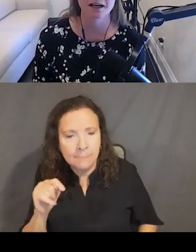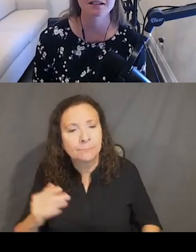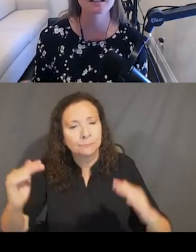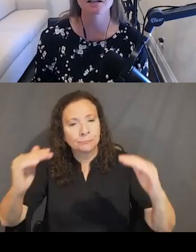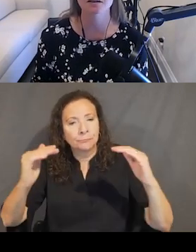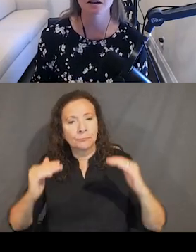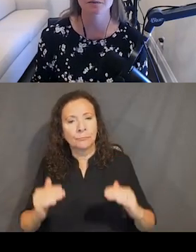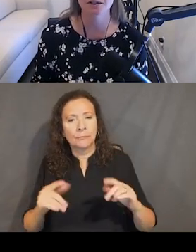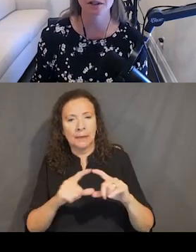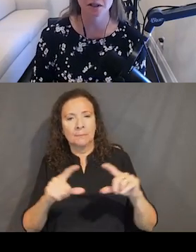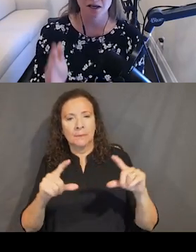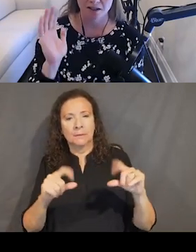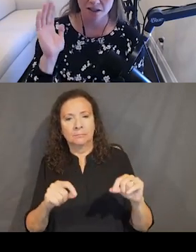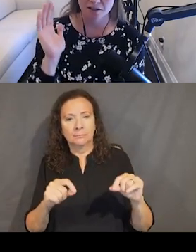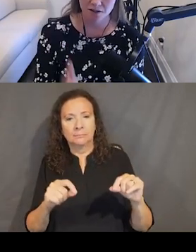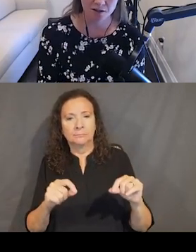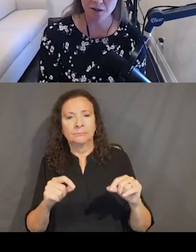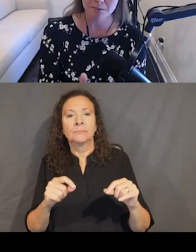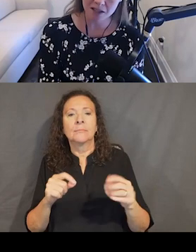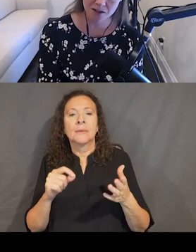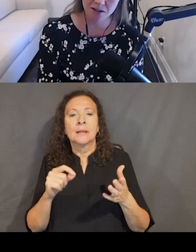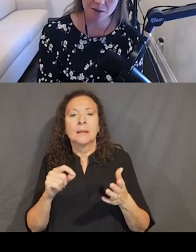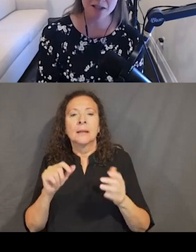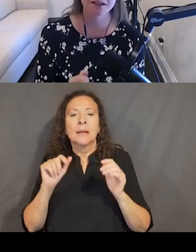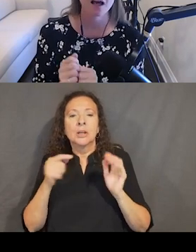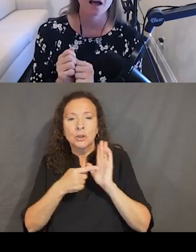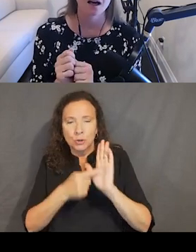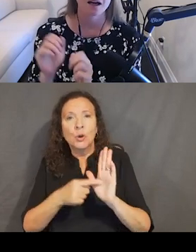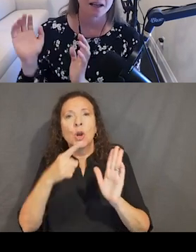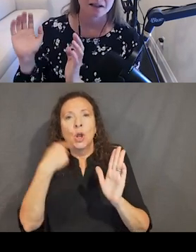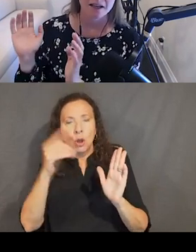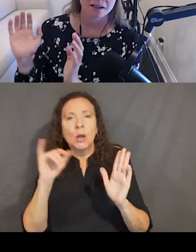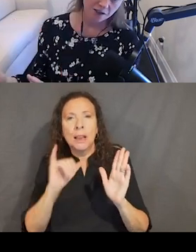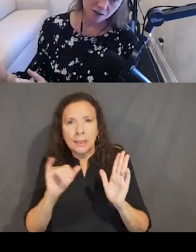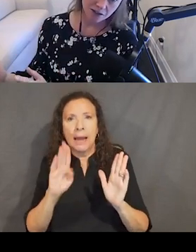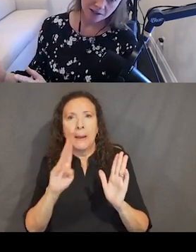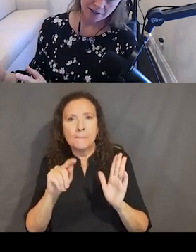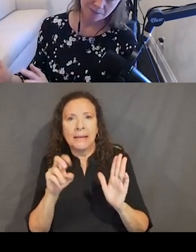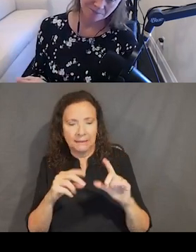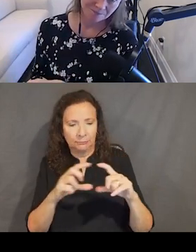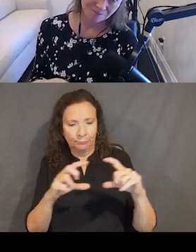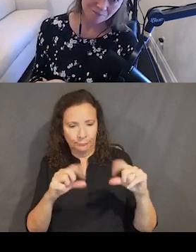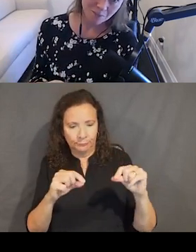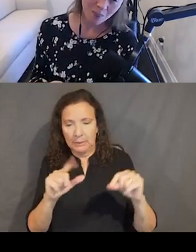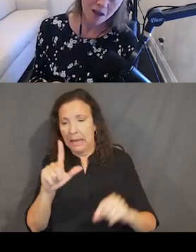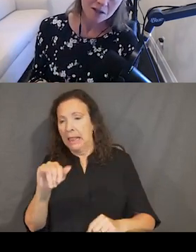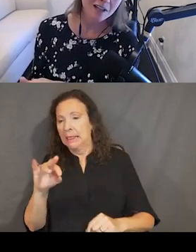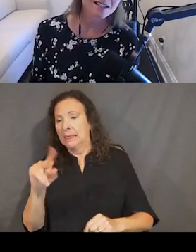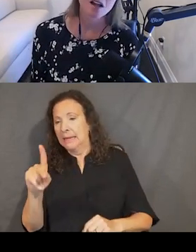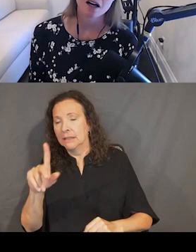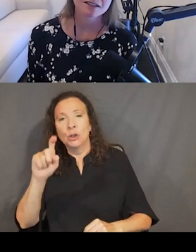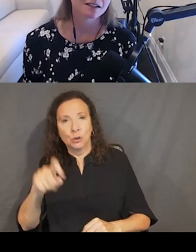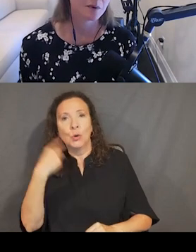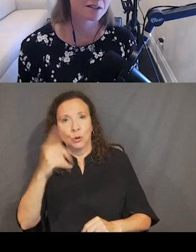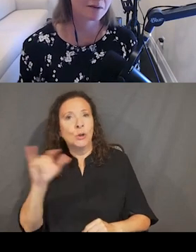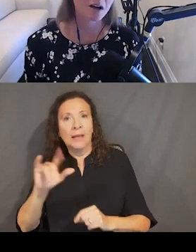for is, as I said a little bit earlier, a button should look like a button and a link should look like a link. So